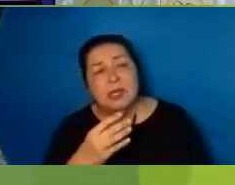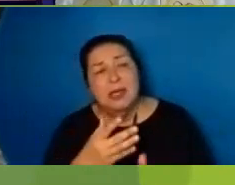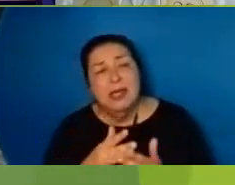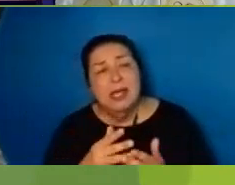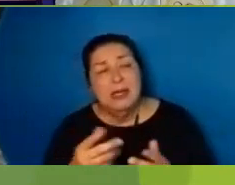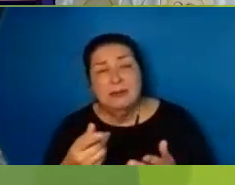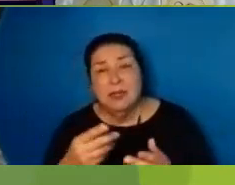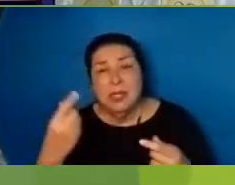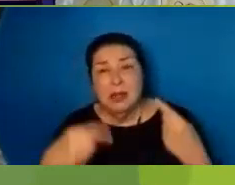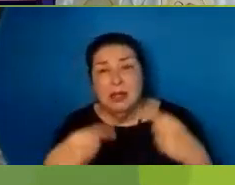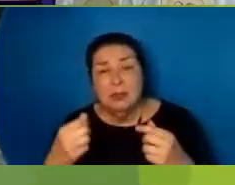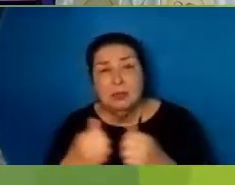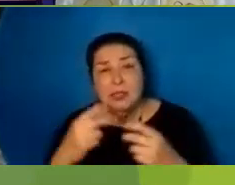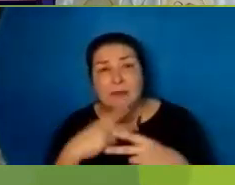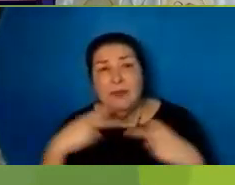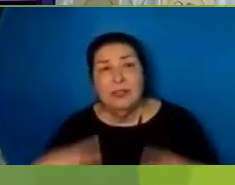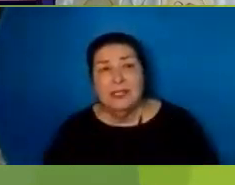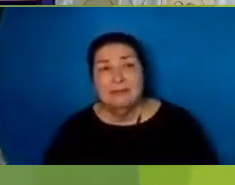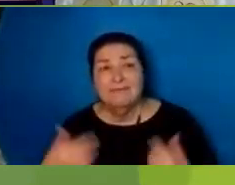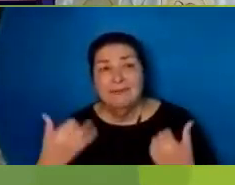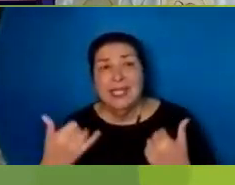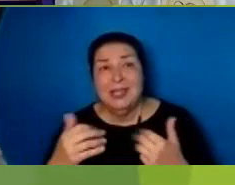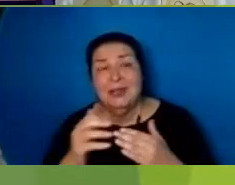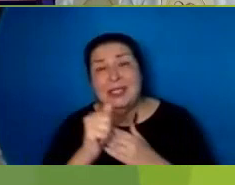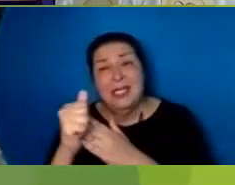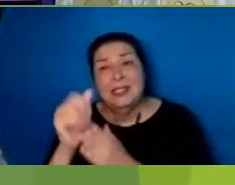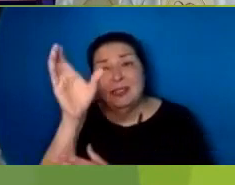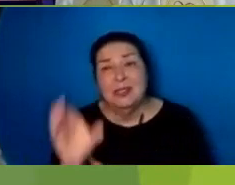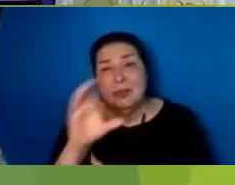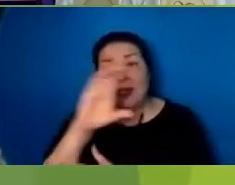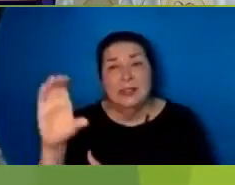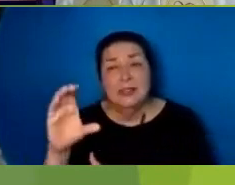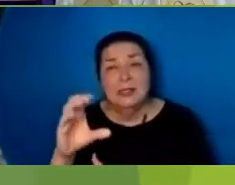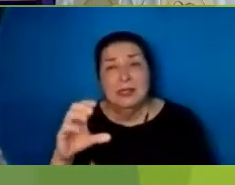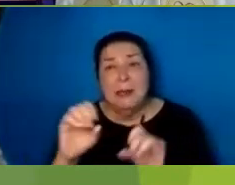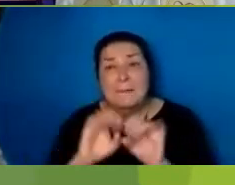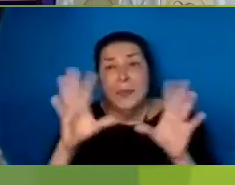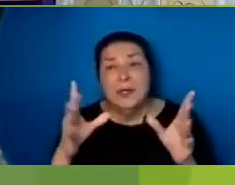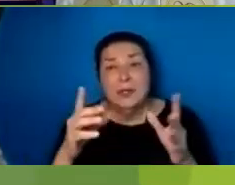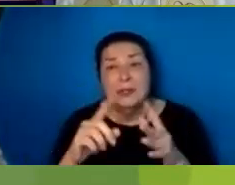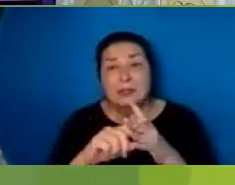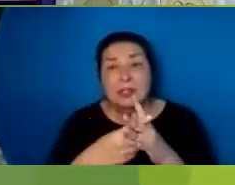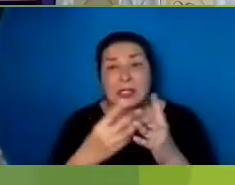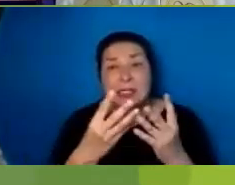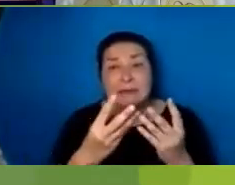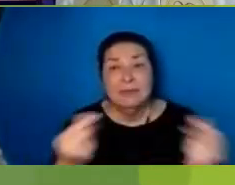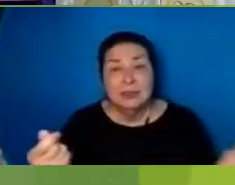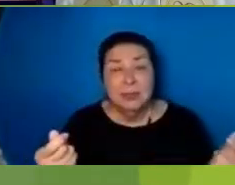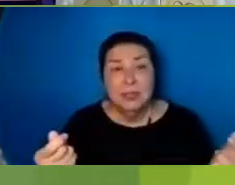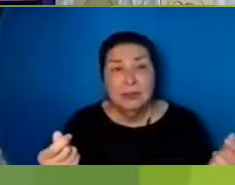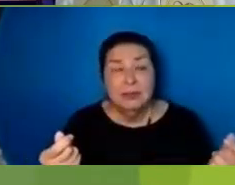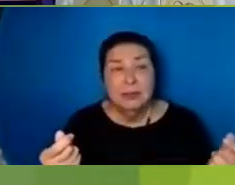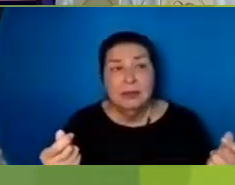turned Into a path Of the cross Miracles Started disappearing In the apocalyptic Sayings